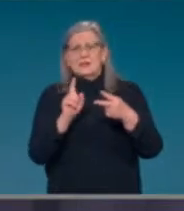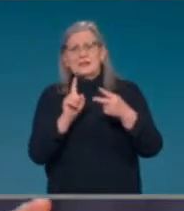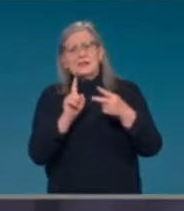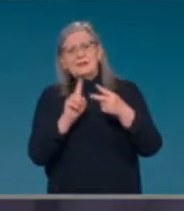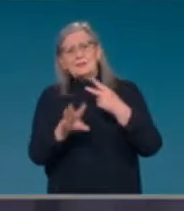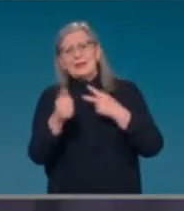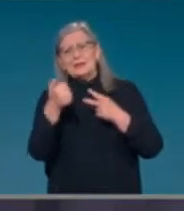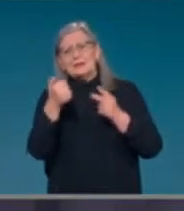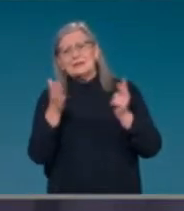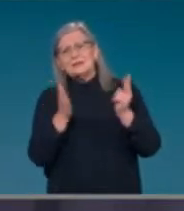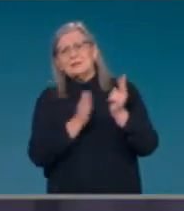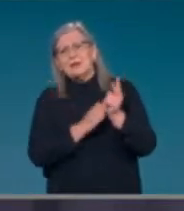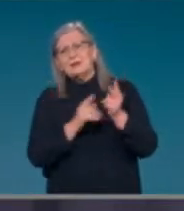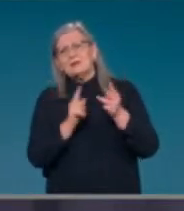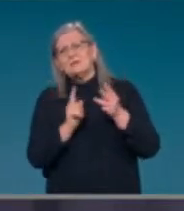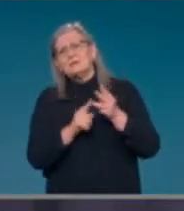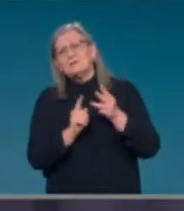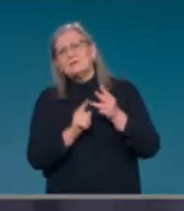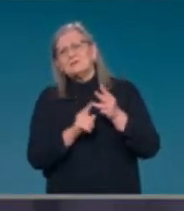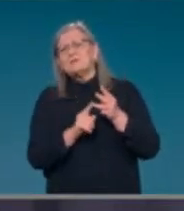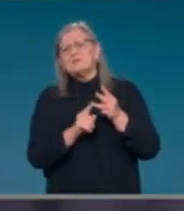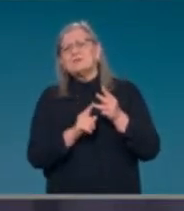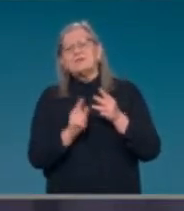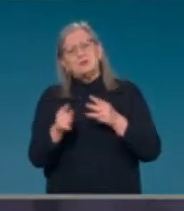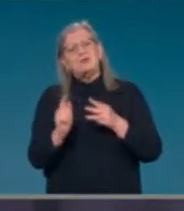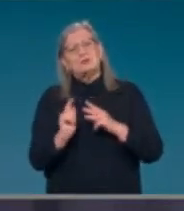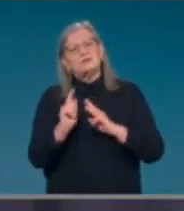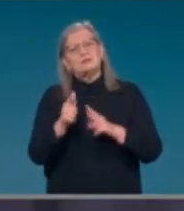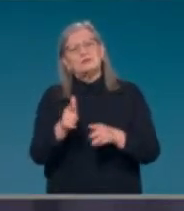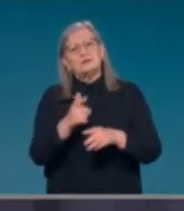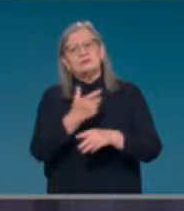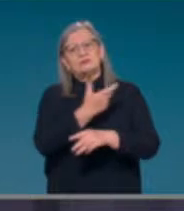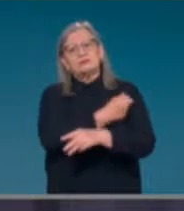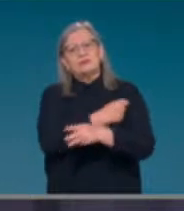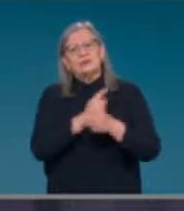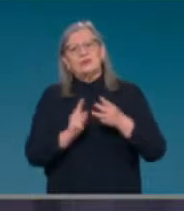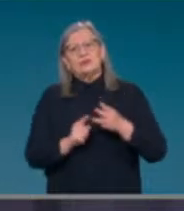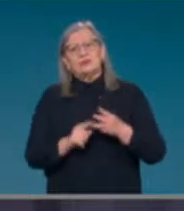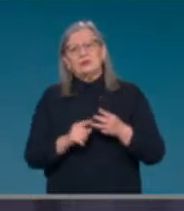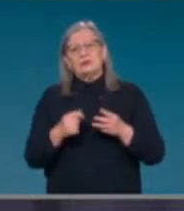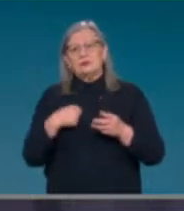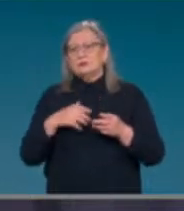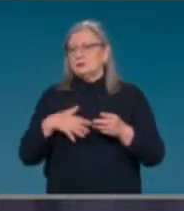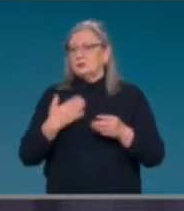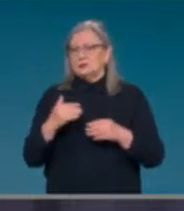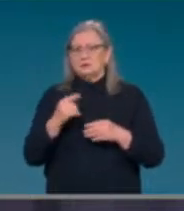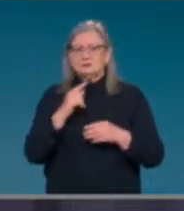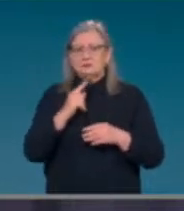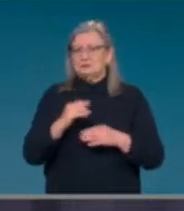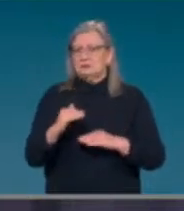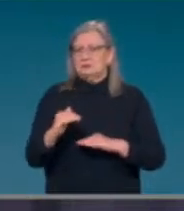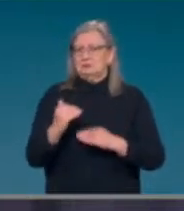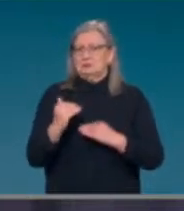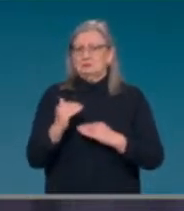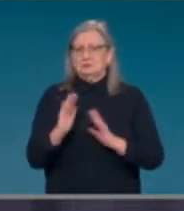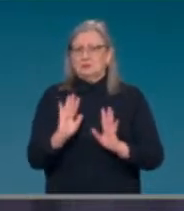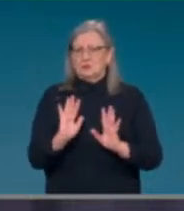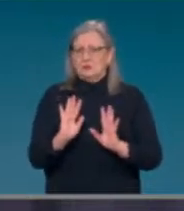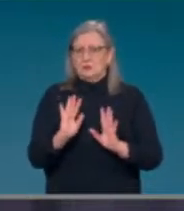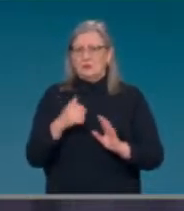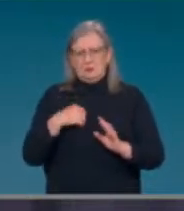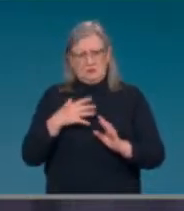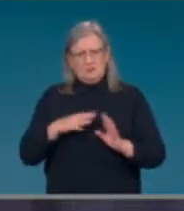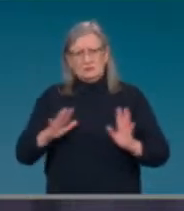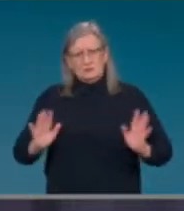for their boosters. So, we don't want to put any limits on that. We want to encourage every eligible Australian